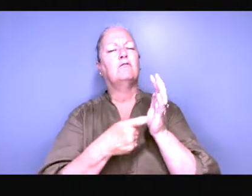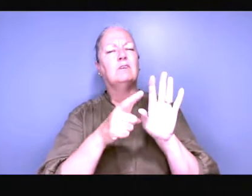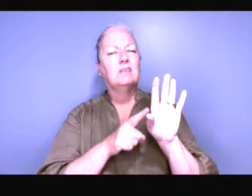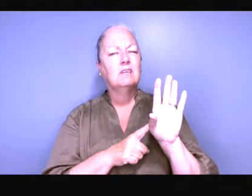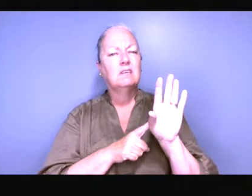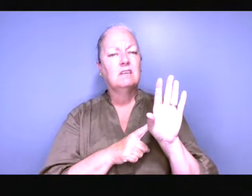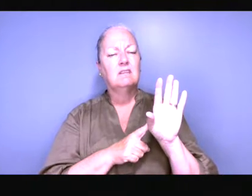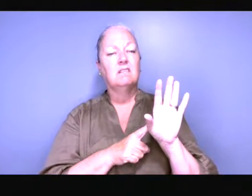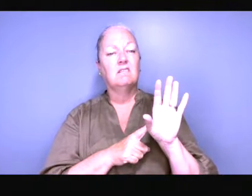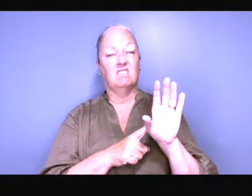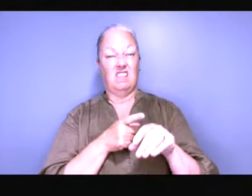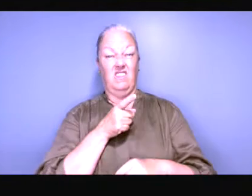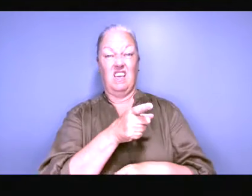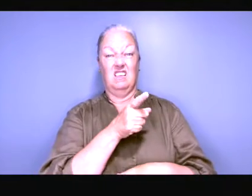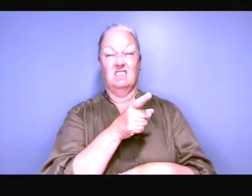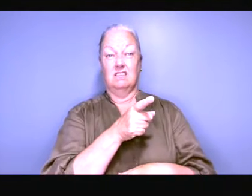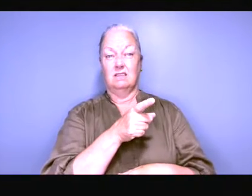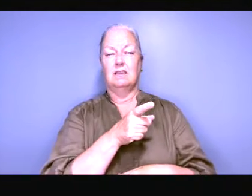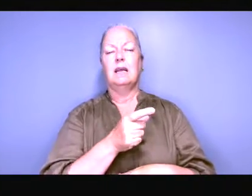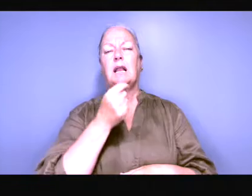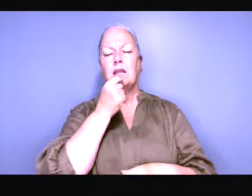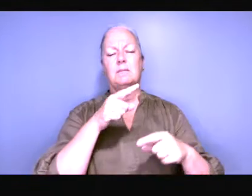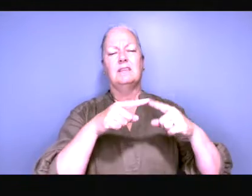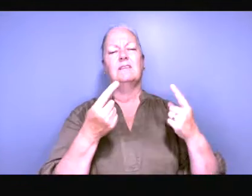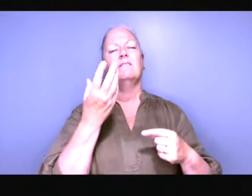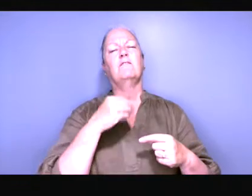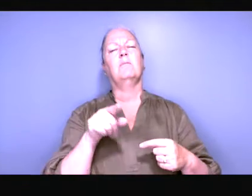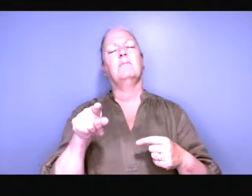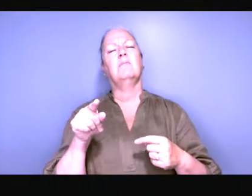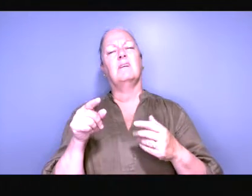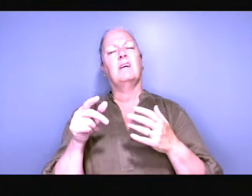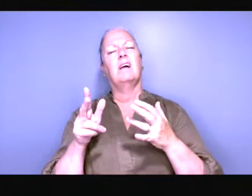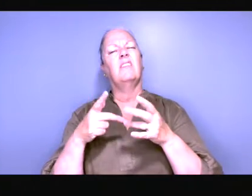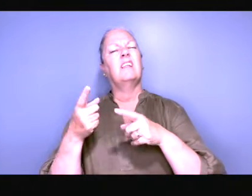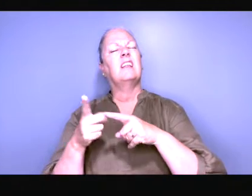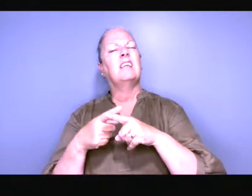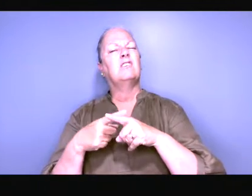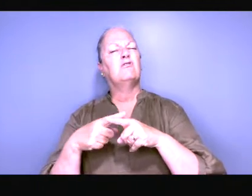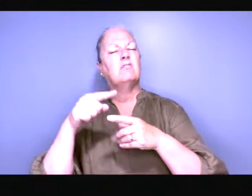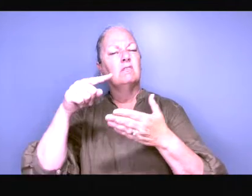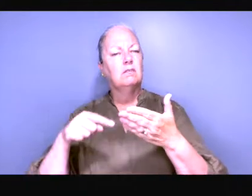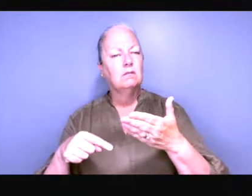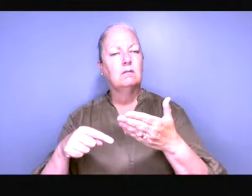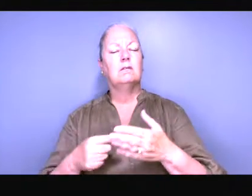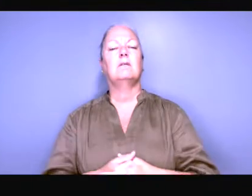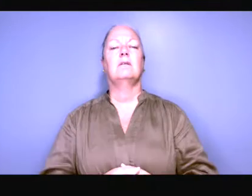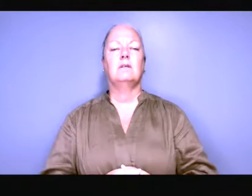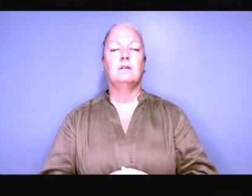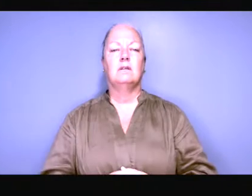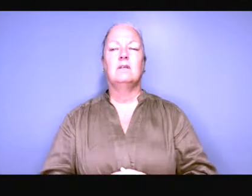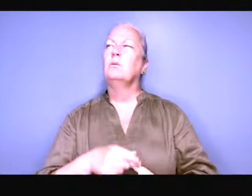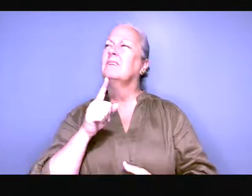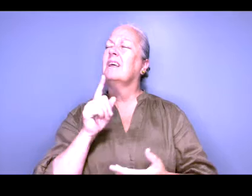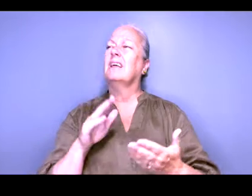and that remained the slight variations on the English statute book